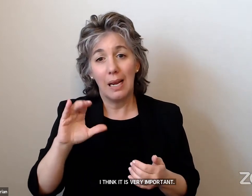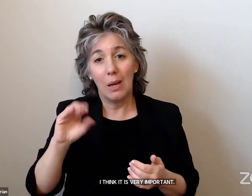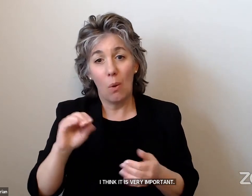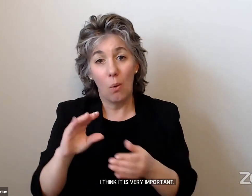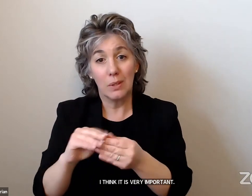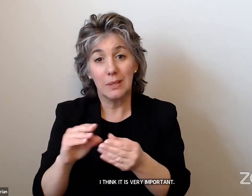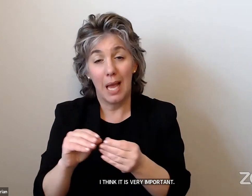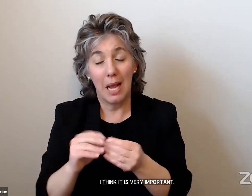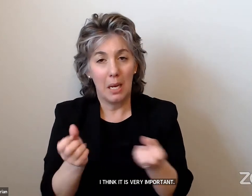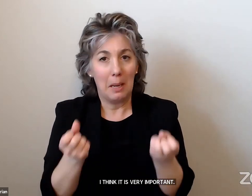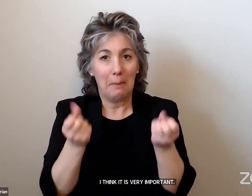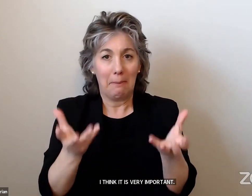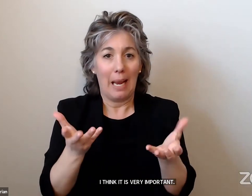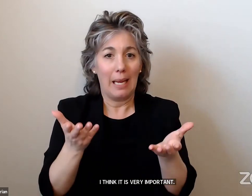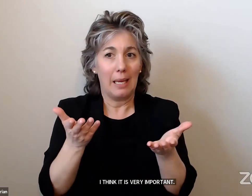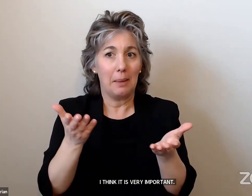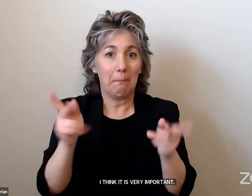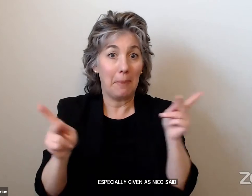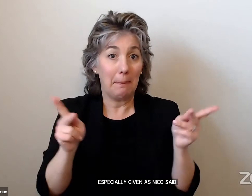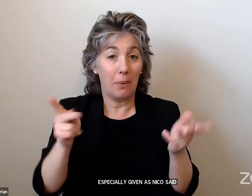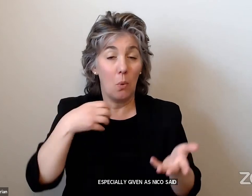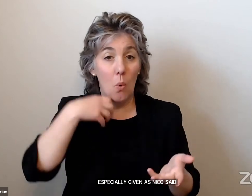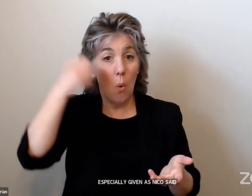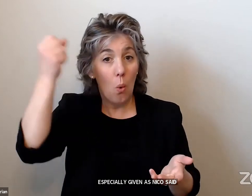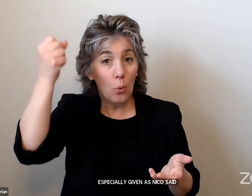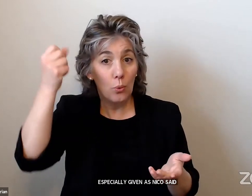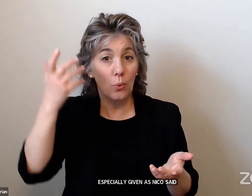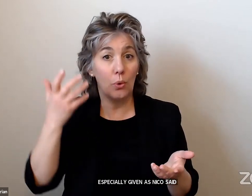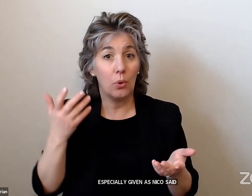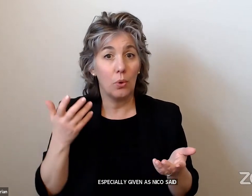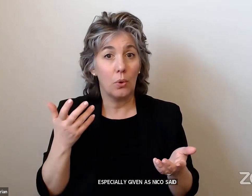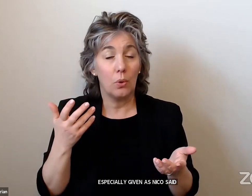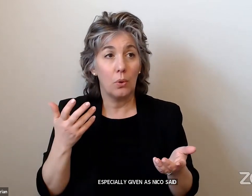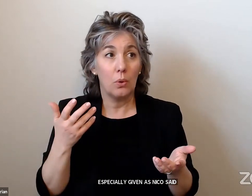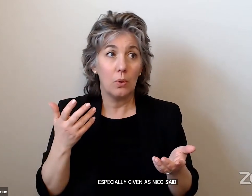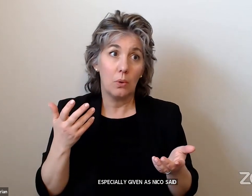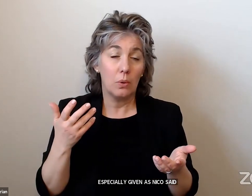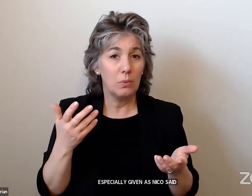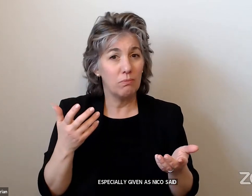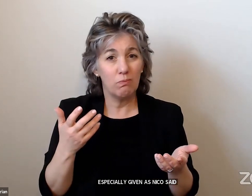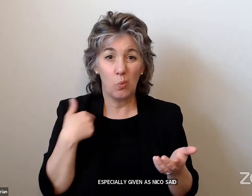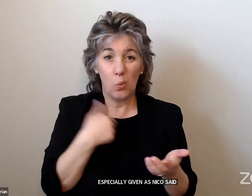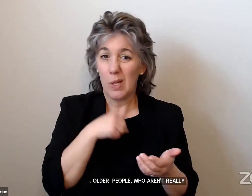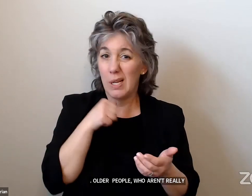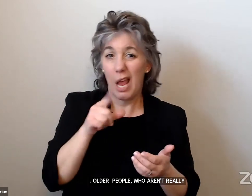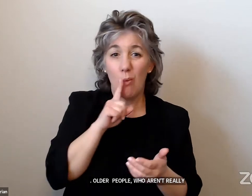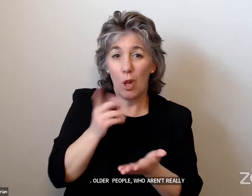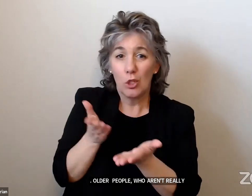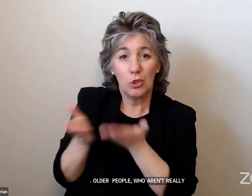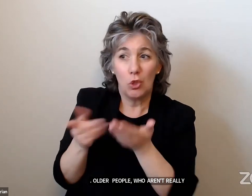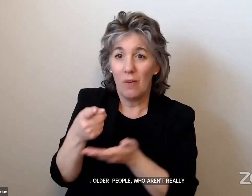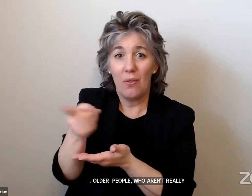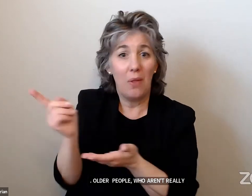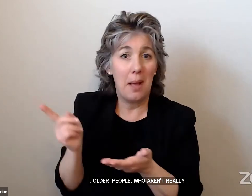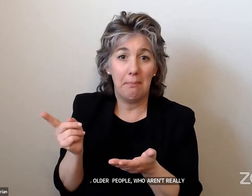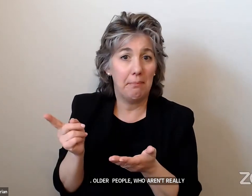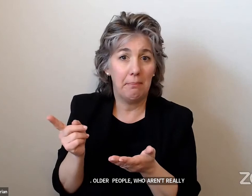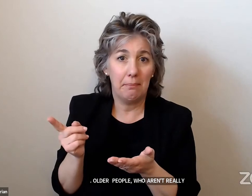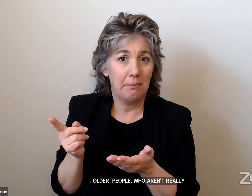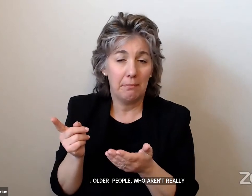there are many people, older people who aren't really being catered for right now by